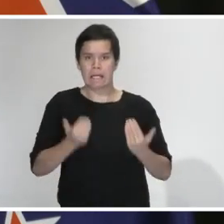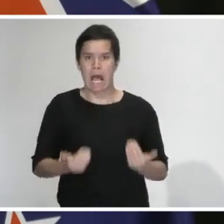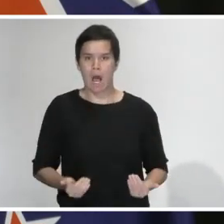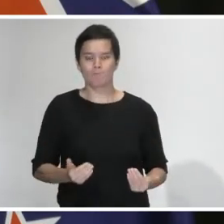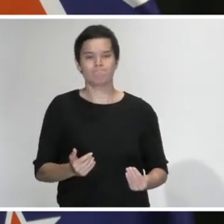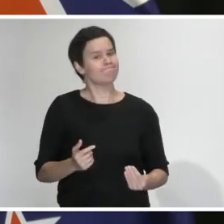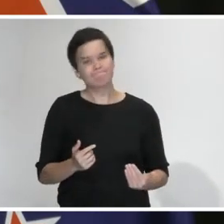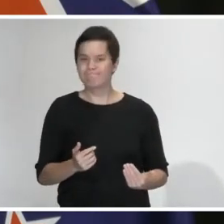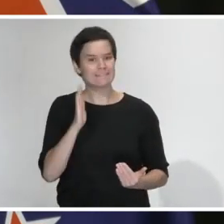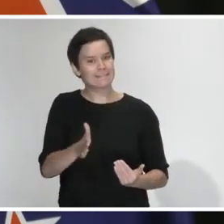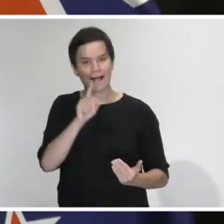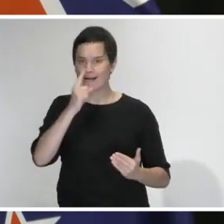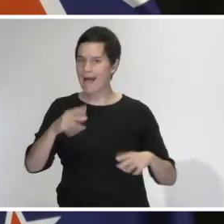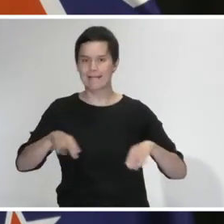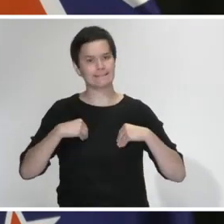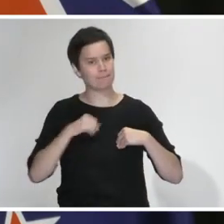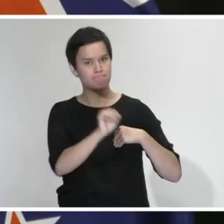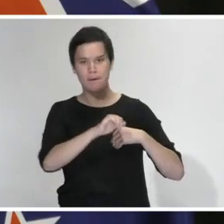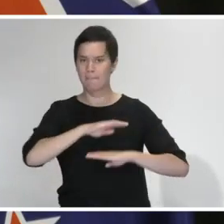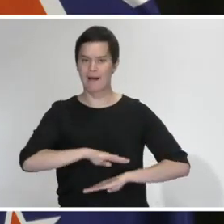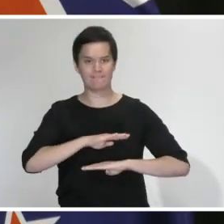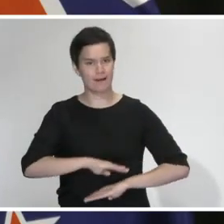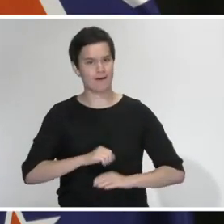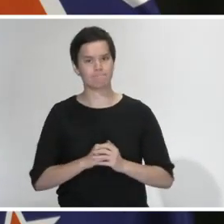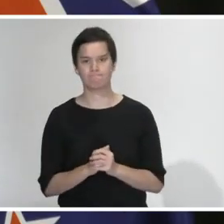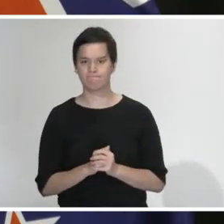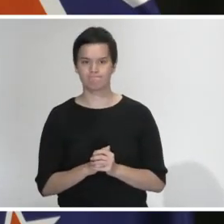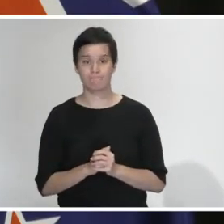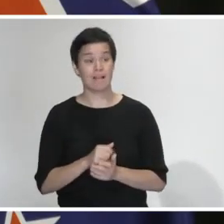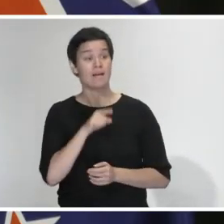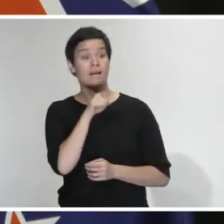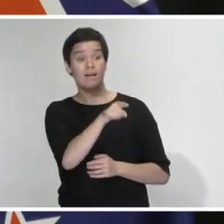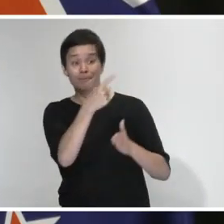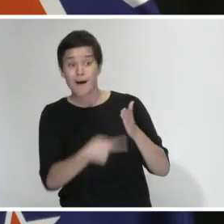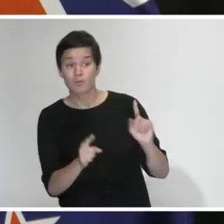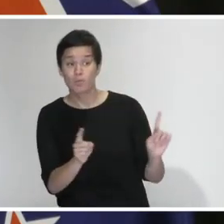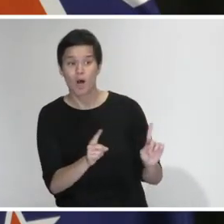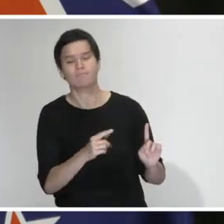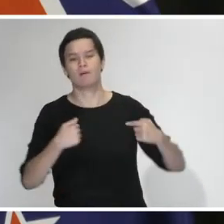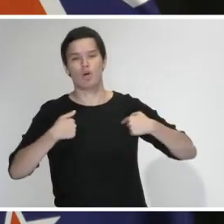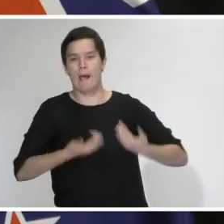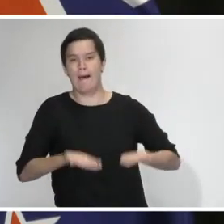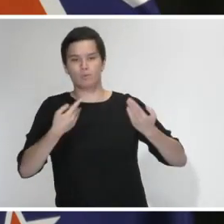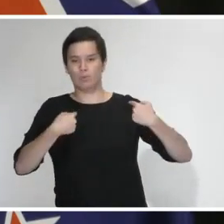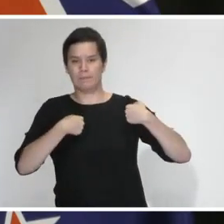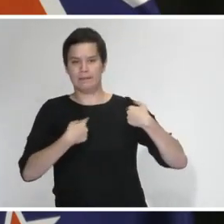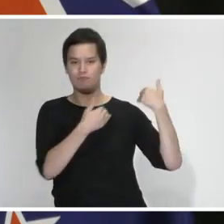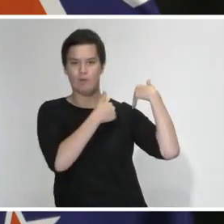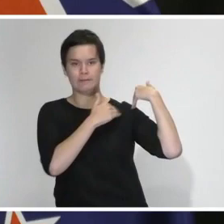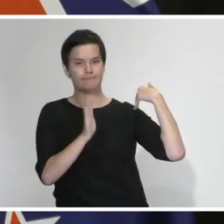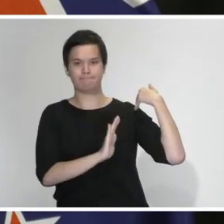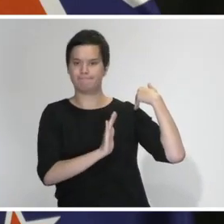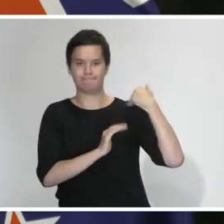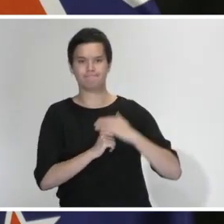though, is an issue. And as to any repercussions for that person, that's not a matter for me, but my message on it is very clear. What about a off duty